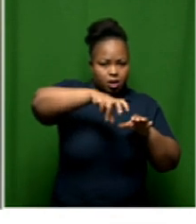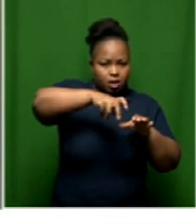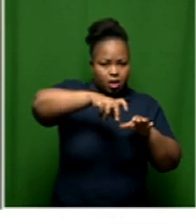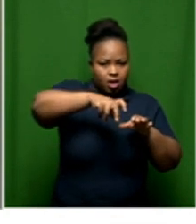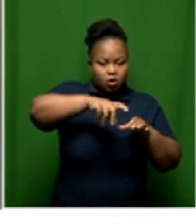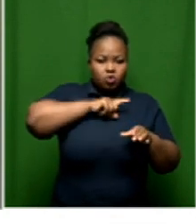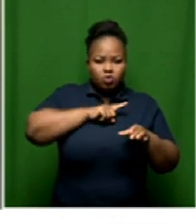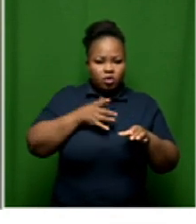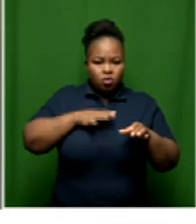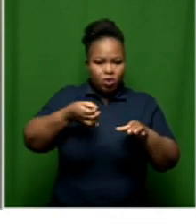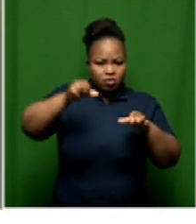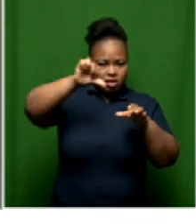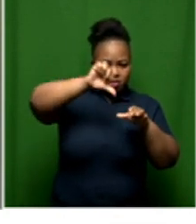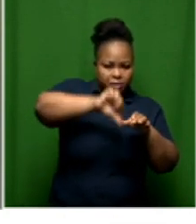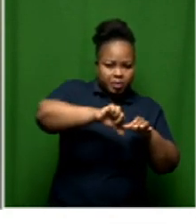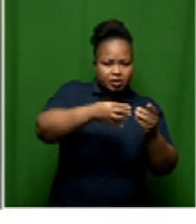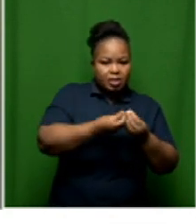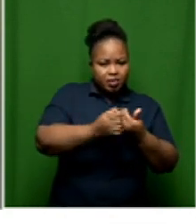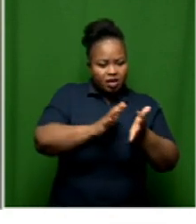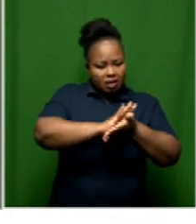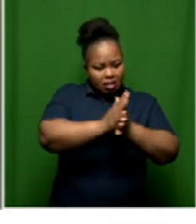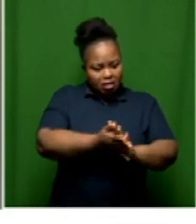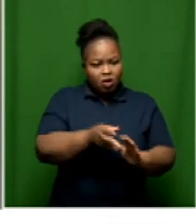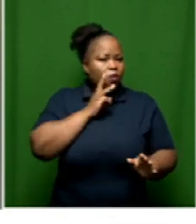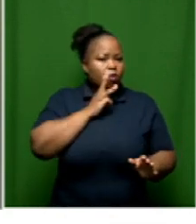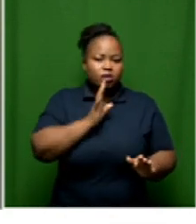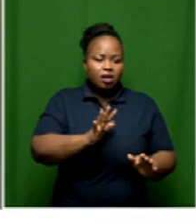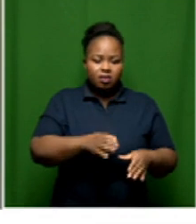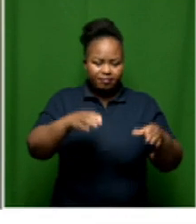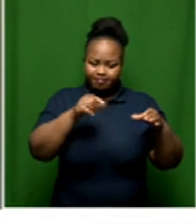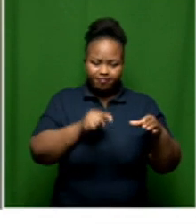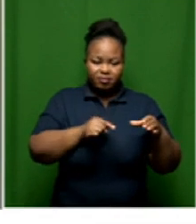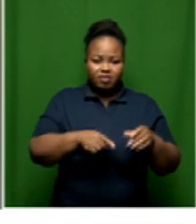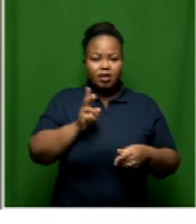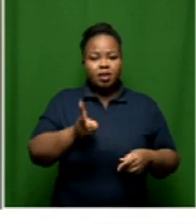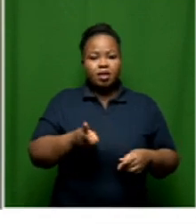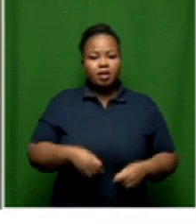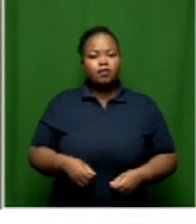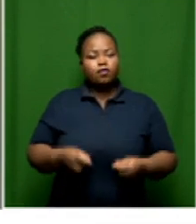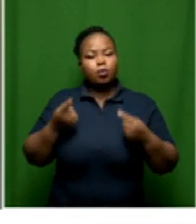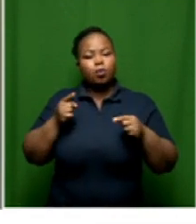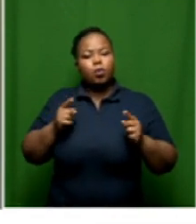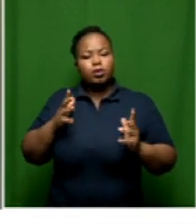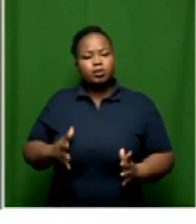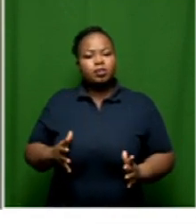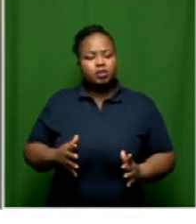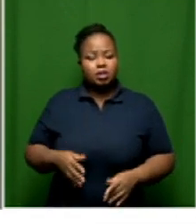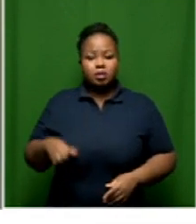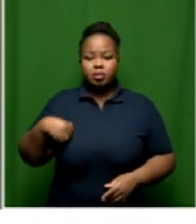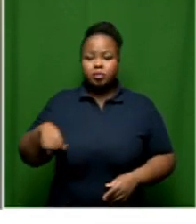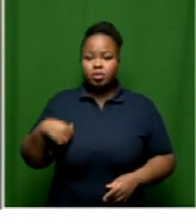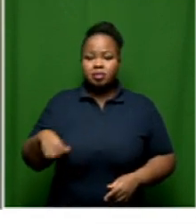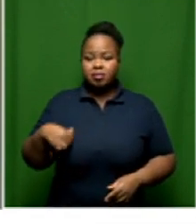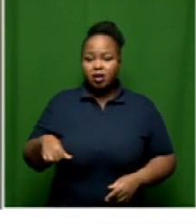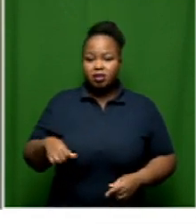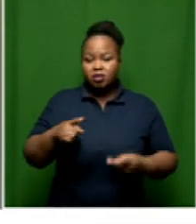contamination. But most importantly is also from the auditing point of view, the municipality